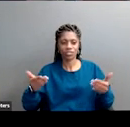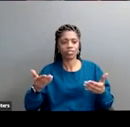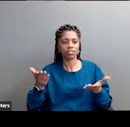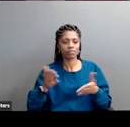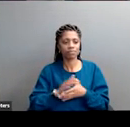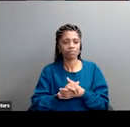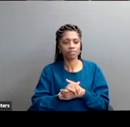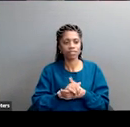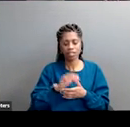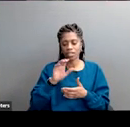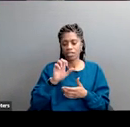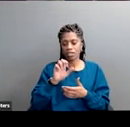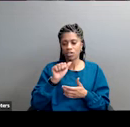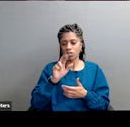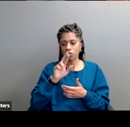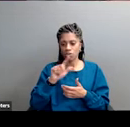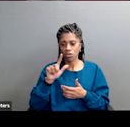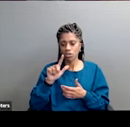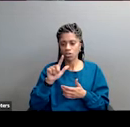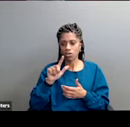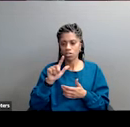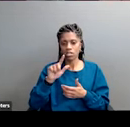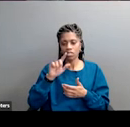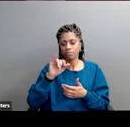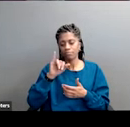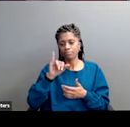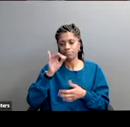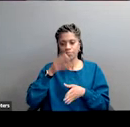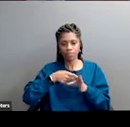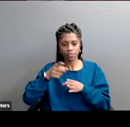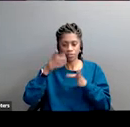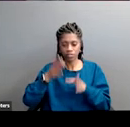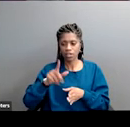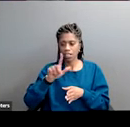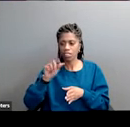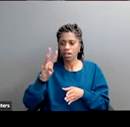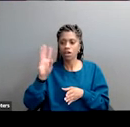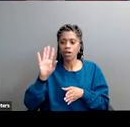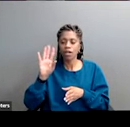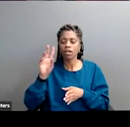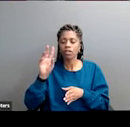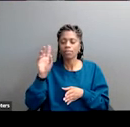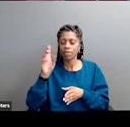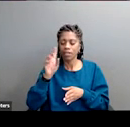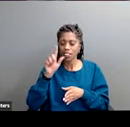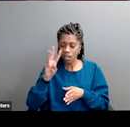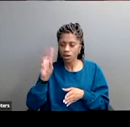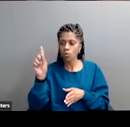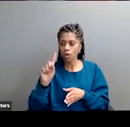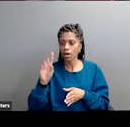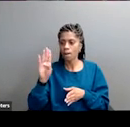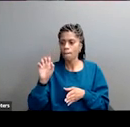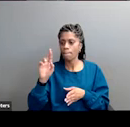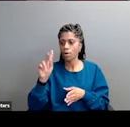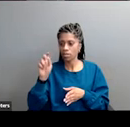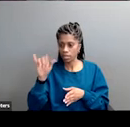uh earl warren uh justice earl warren professor of law at berkeley uh professor ian haney lopez who's